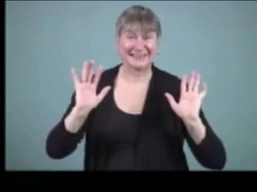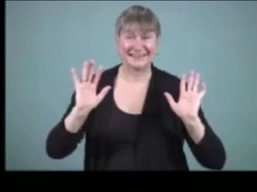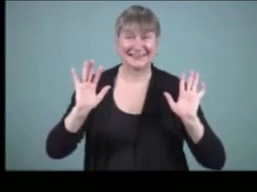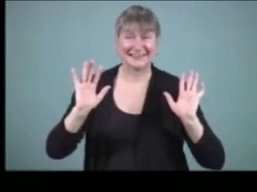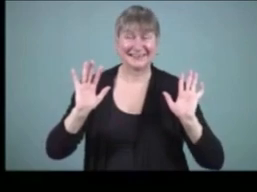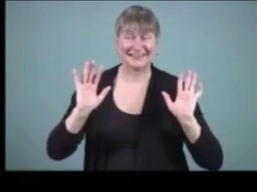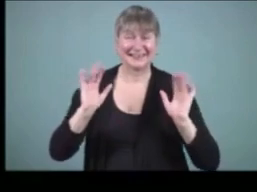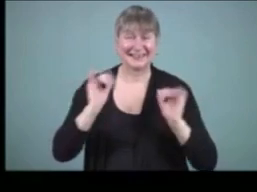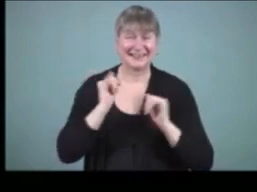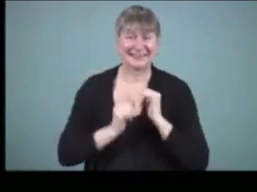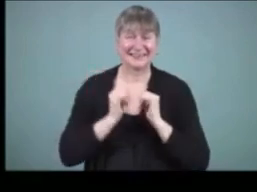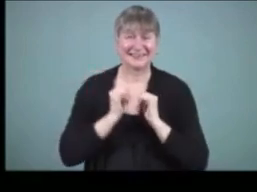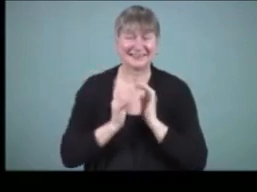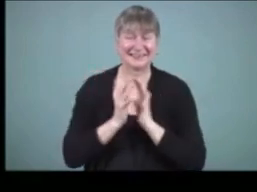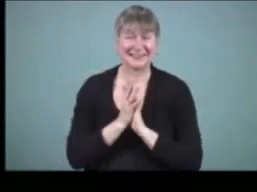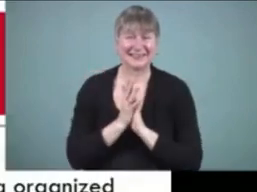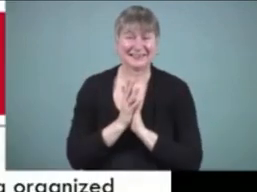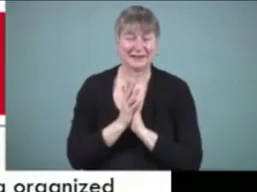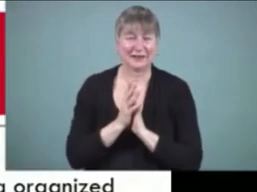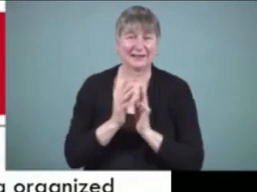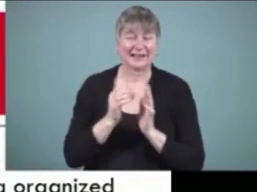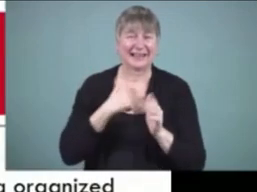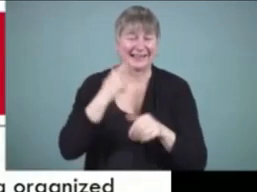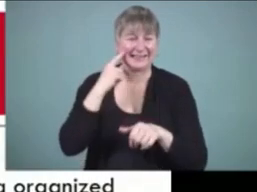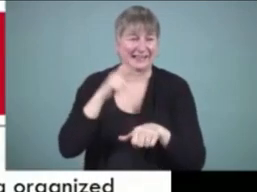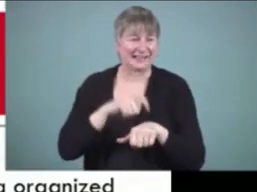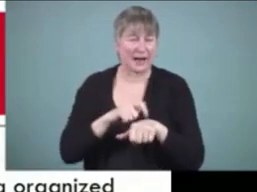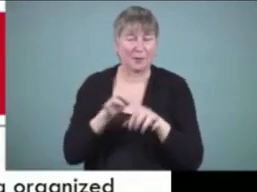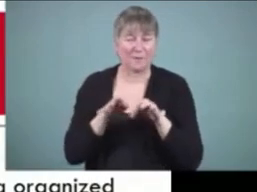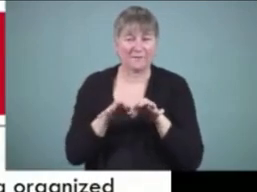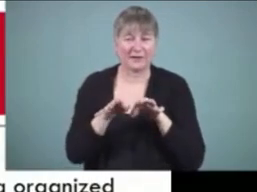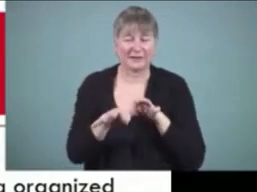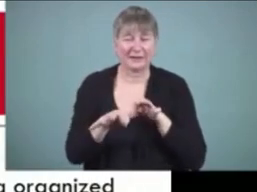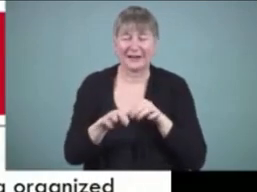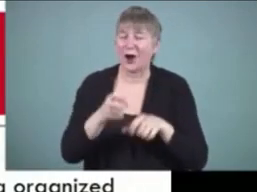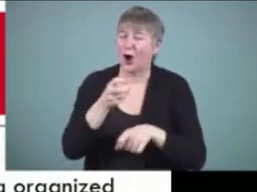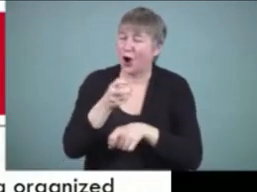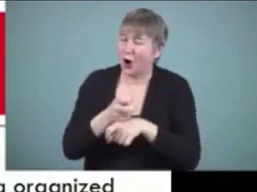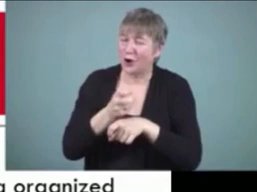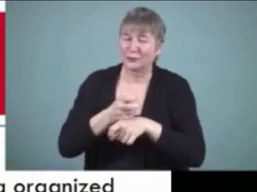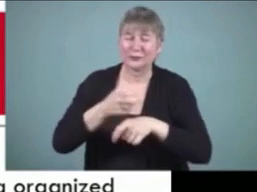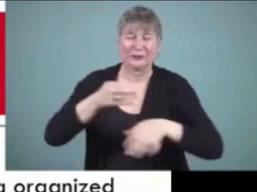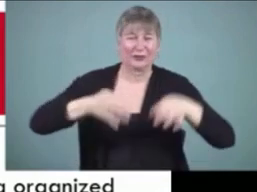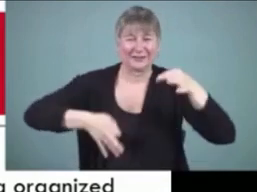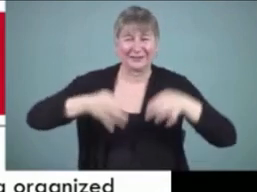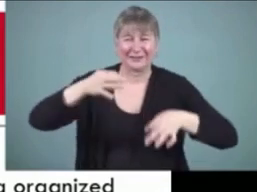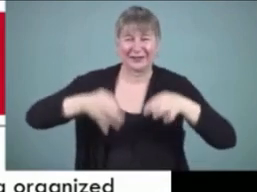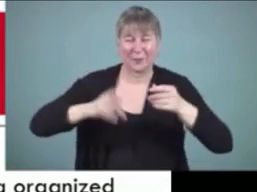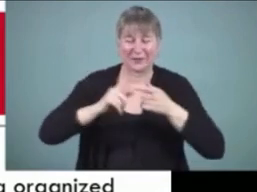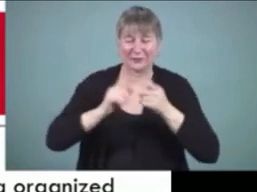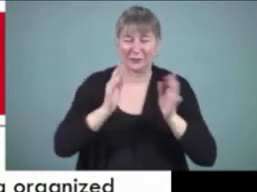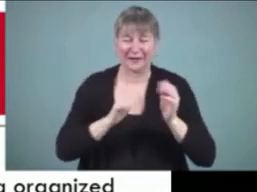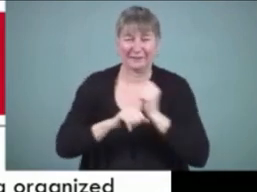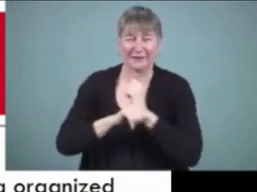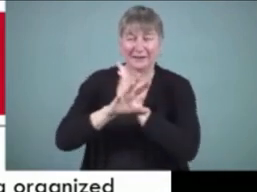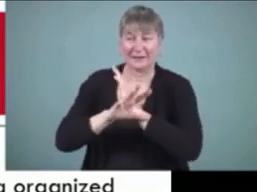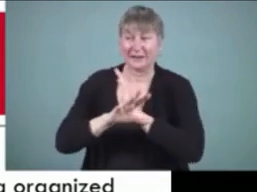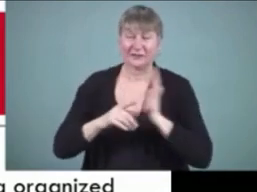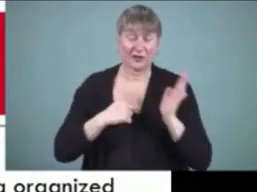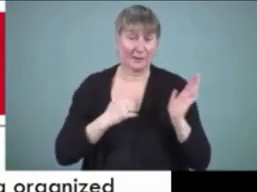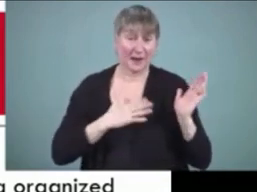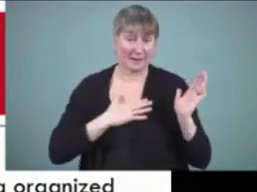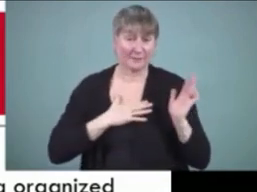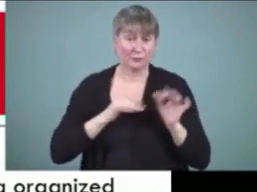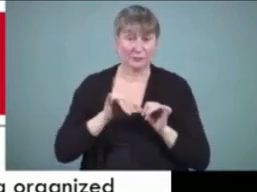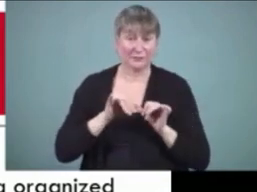the last slide and i'm sorry to have gone over time it's really hard to judge when you're doing one of these webinars so i'm happy to